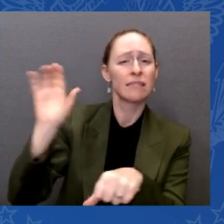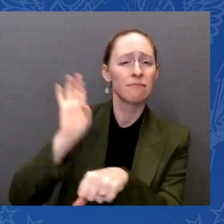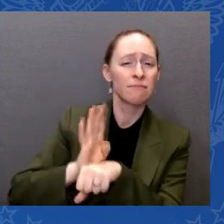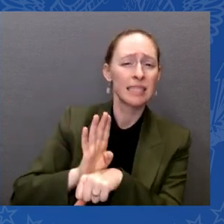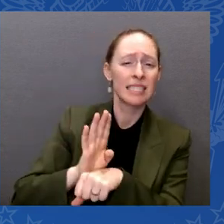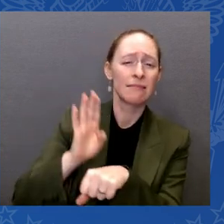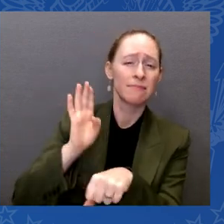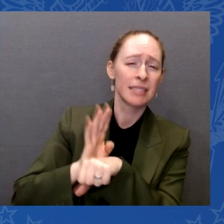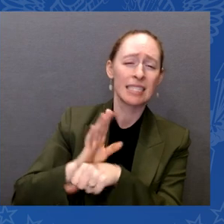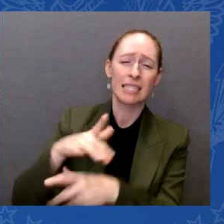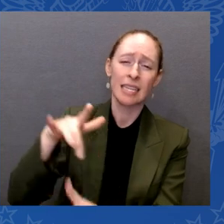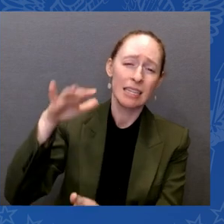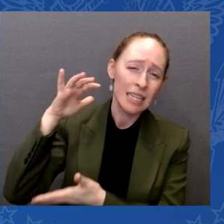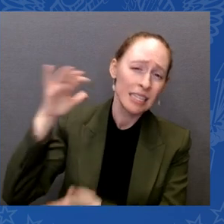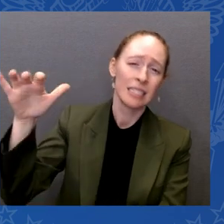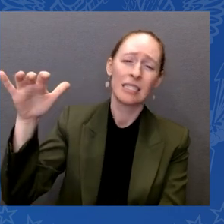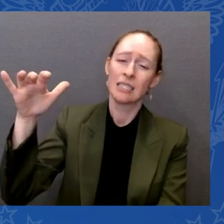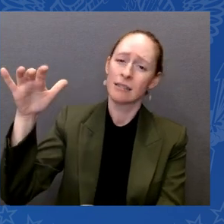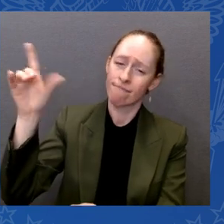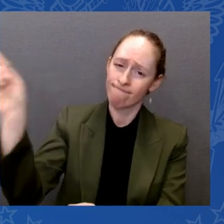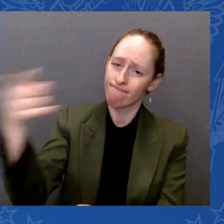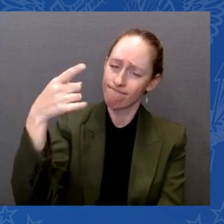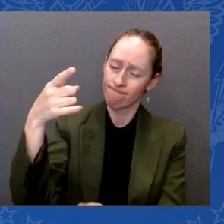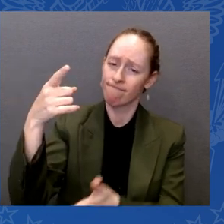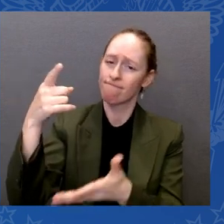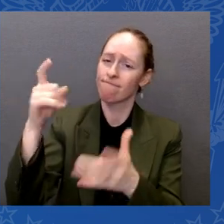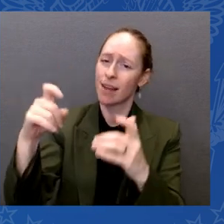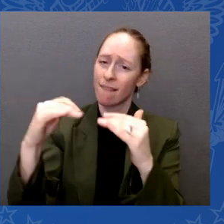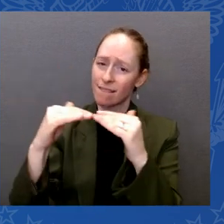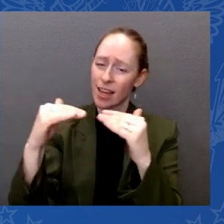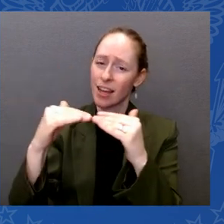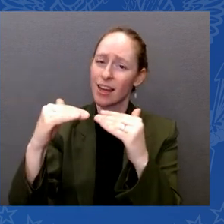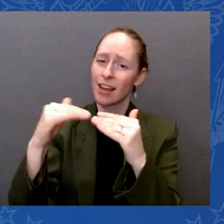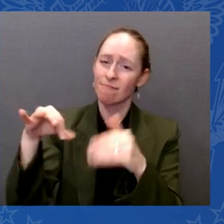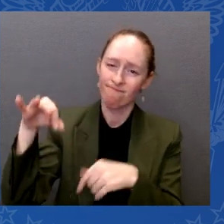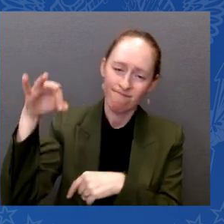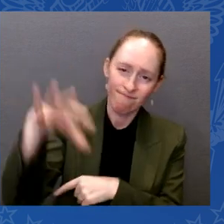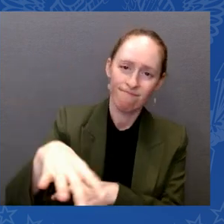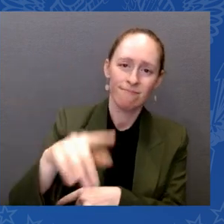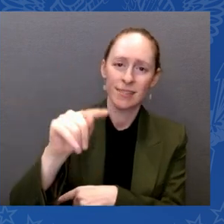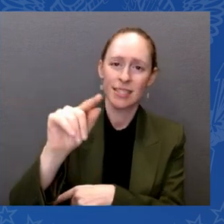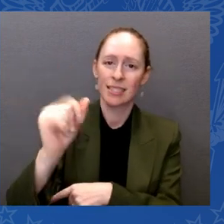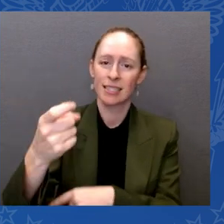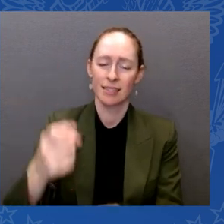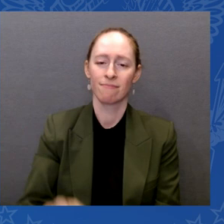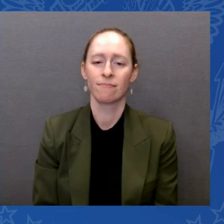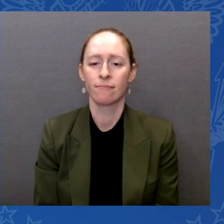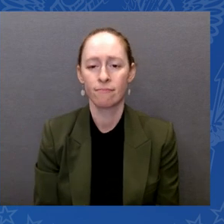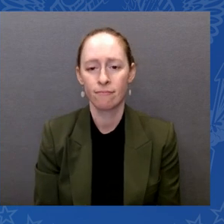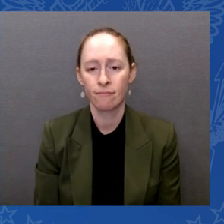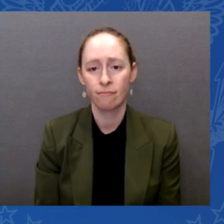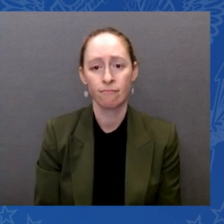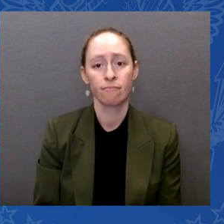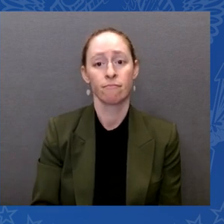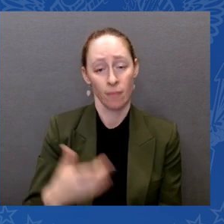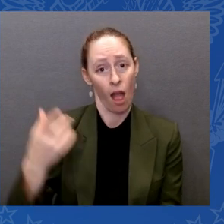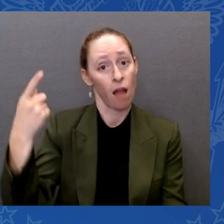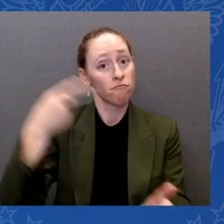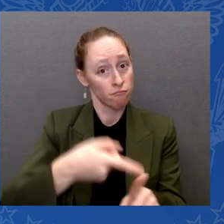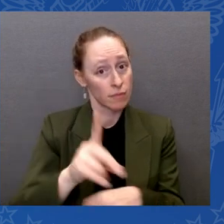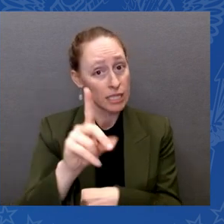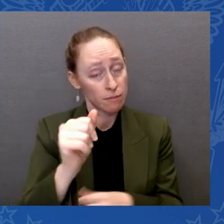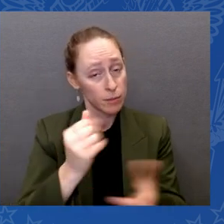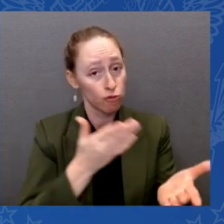There's more we're doing to advance disability rights across the board, from increasing access to the ballot box,